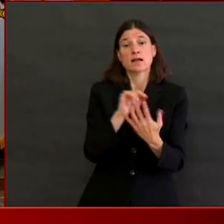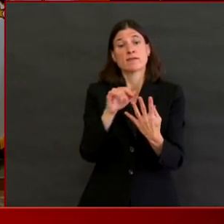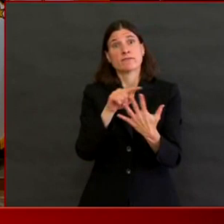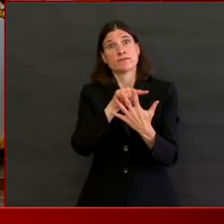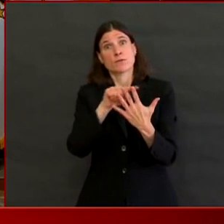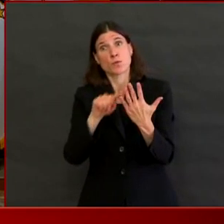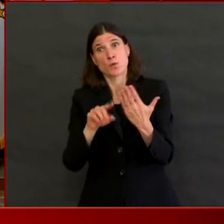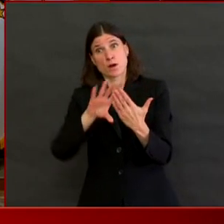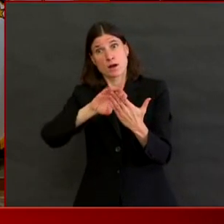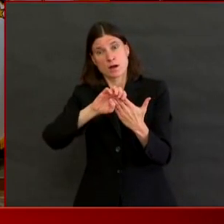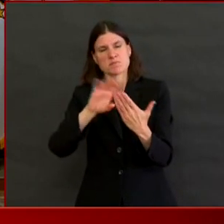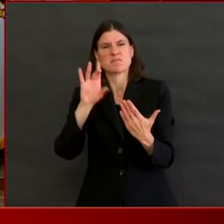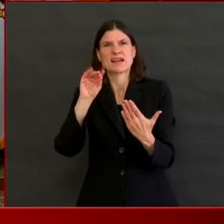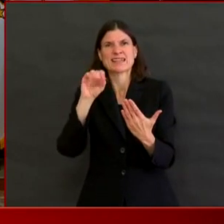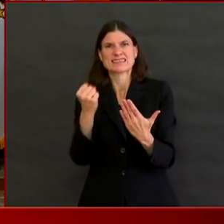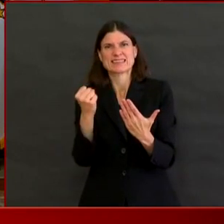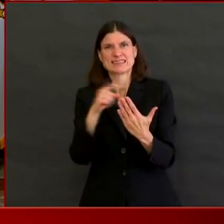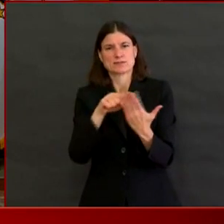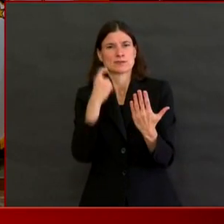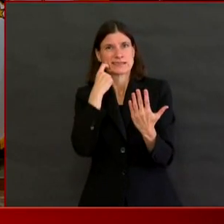these people was in their hundreds.